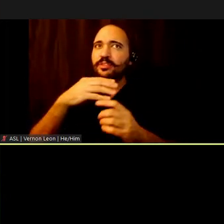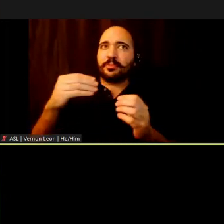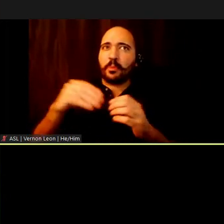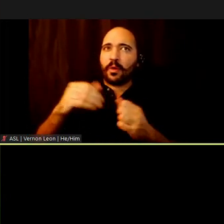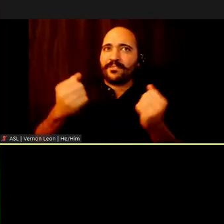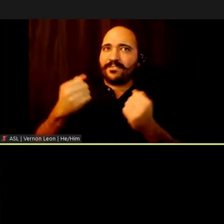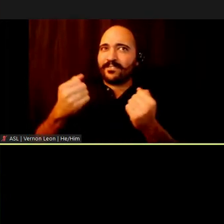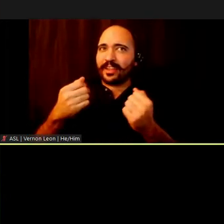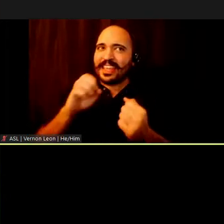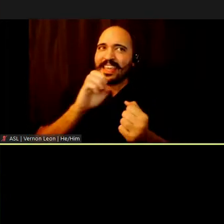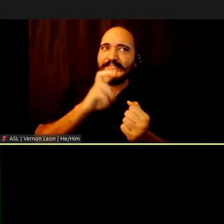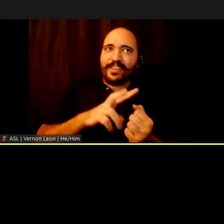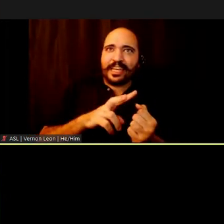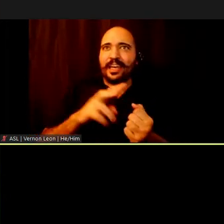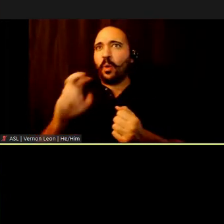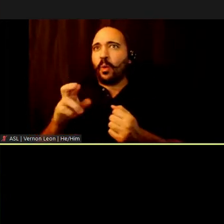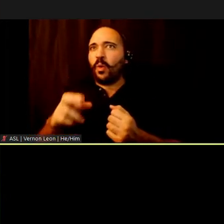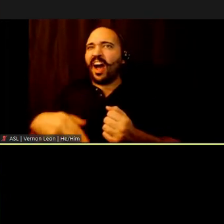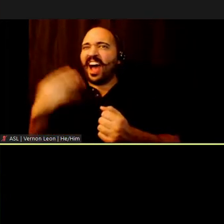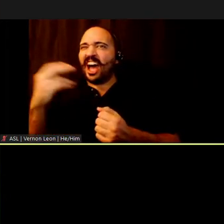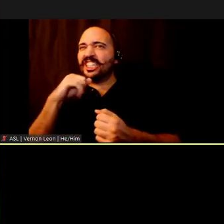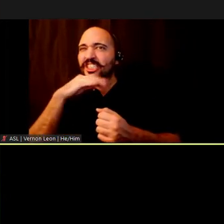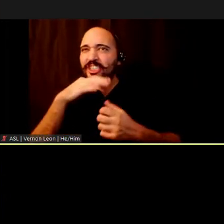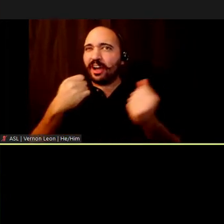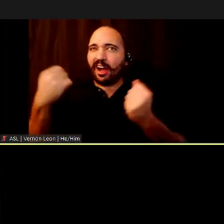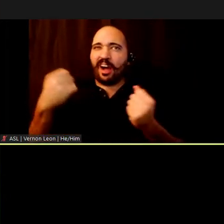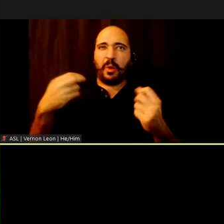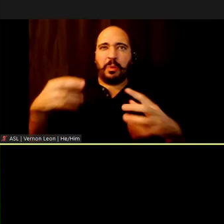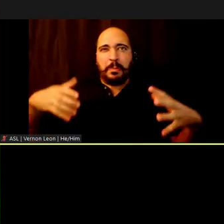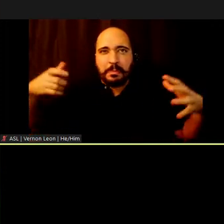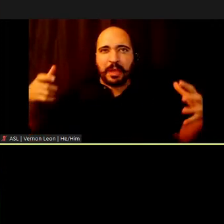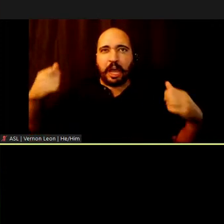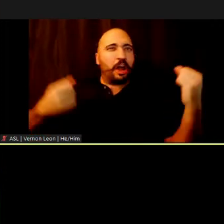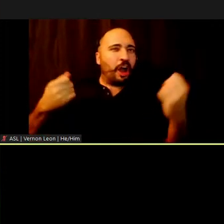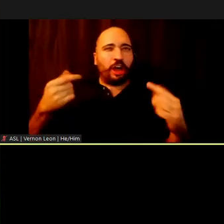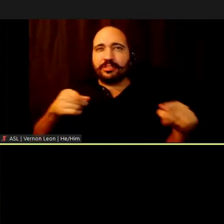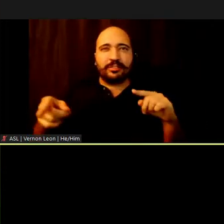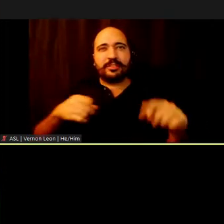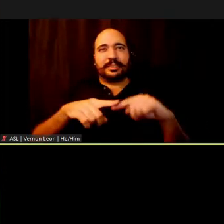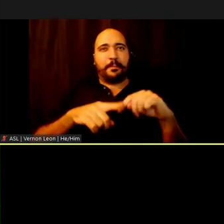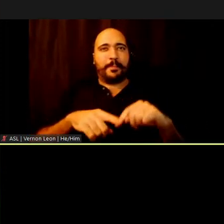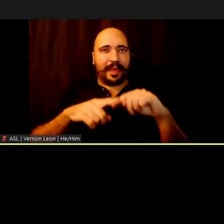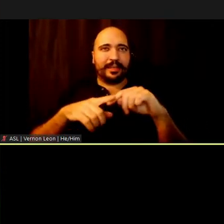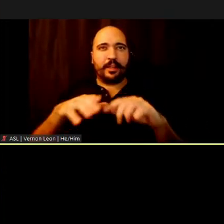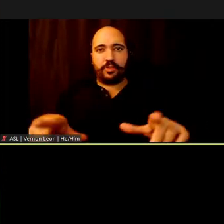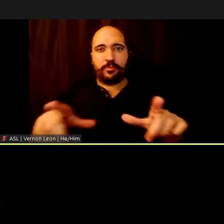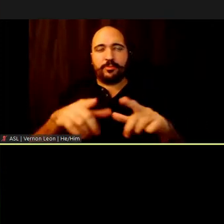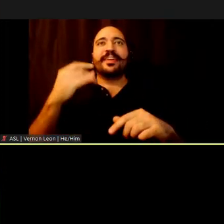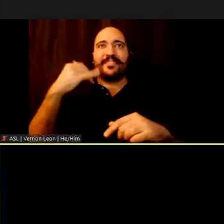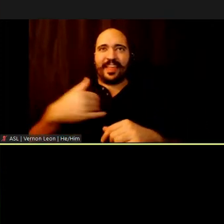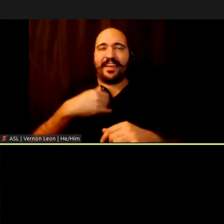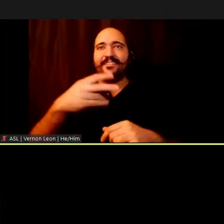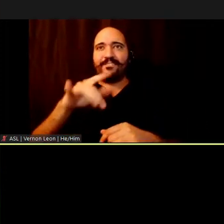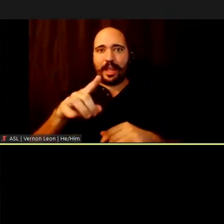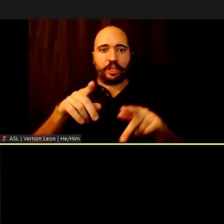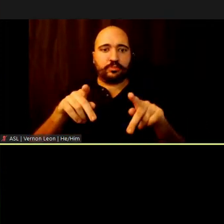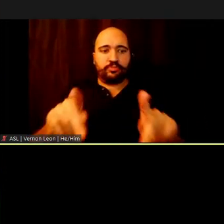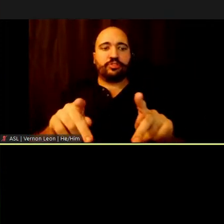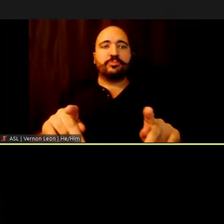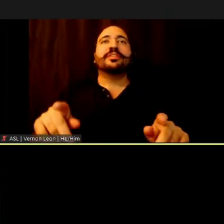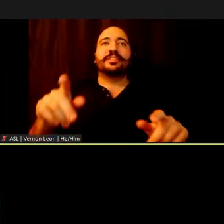would also solve for congestion within the business district and parking if there is a valid permit system